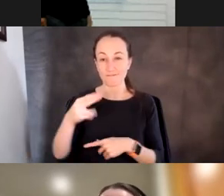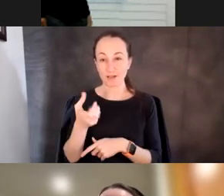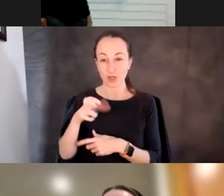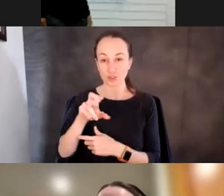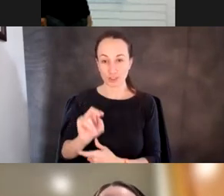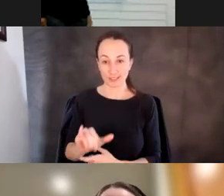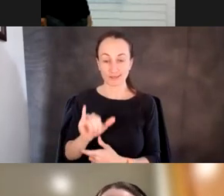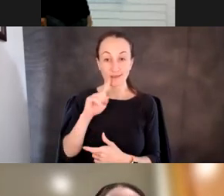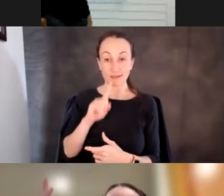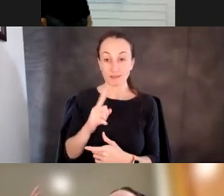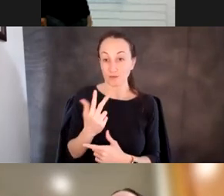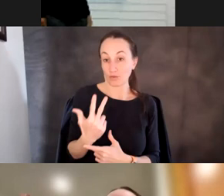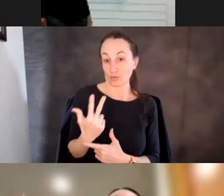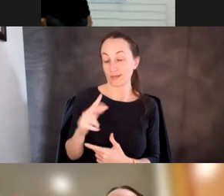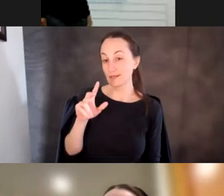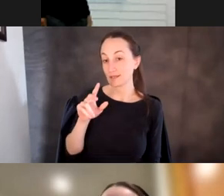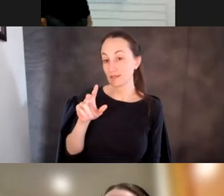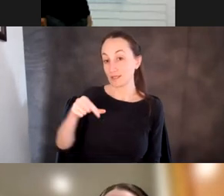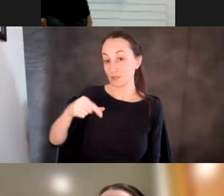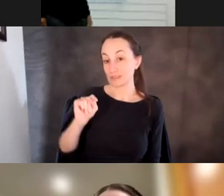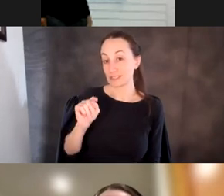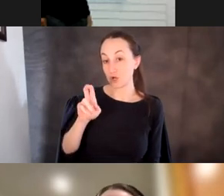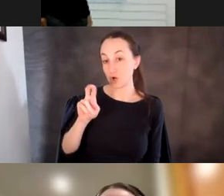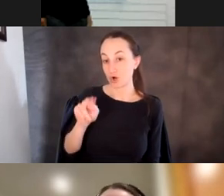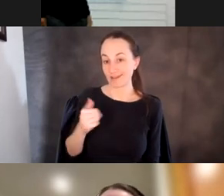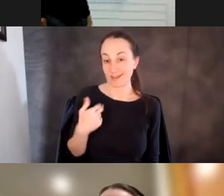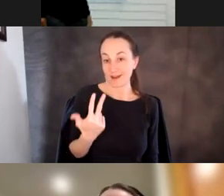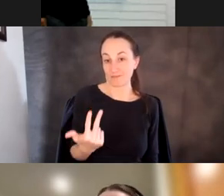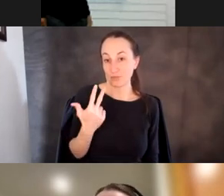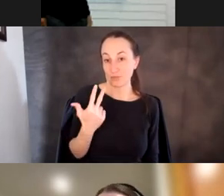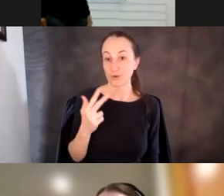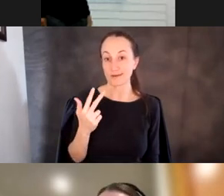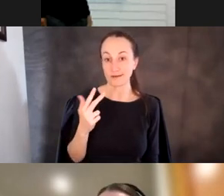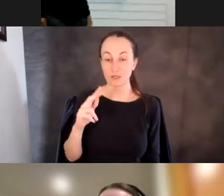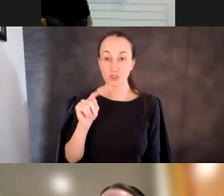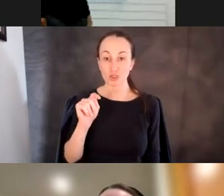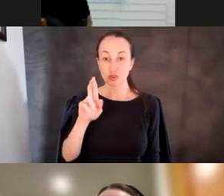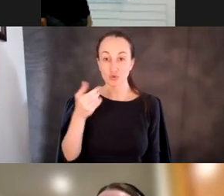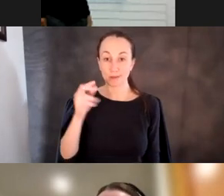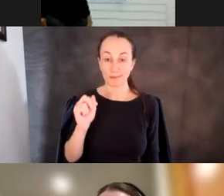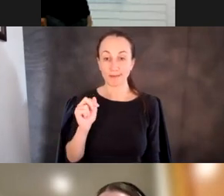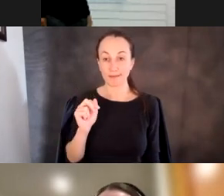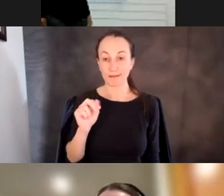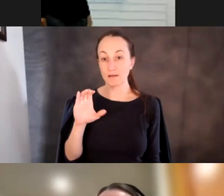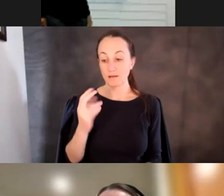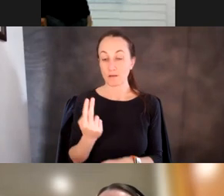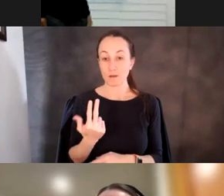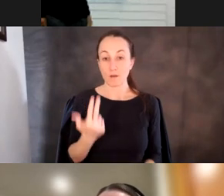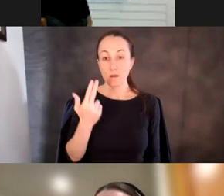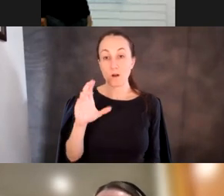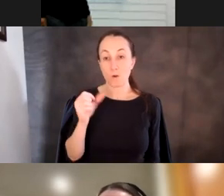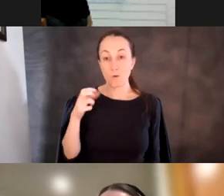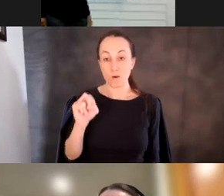that decode four base codons. Nature never wanted that, right? We have a triplet codon code. And so we're, we're getting to see,